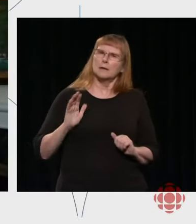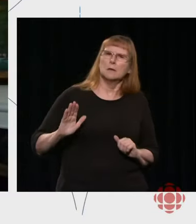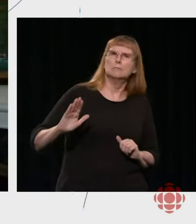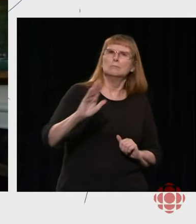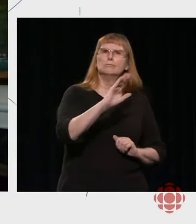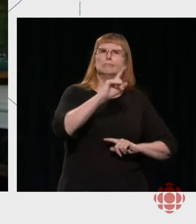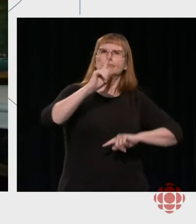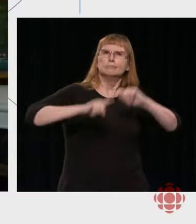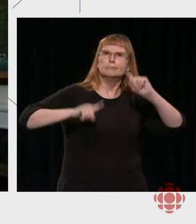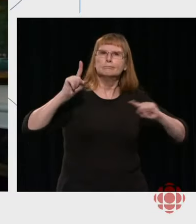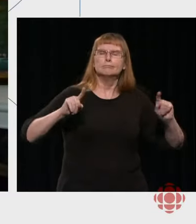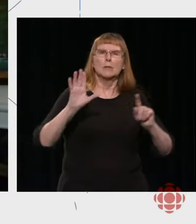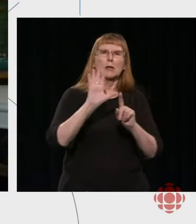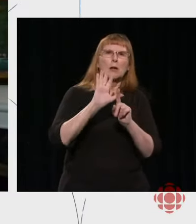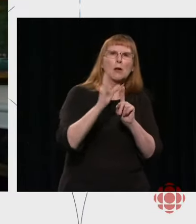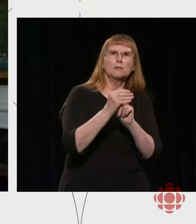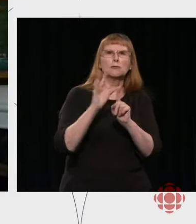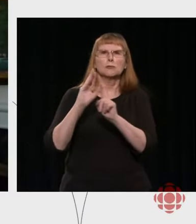Patricia.